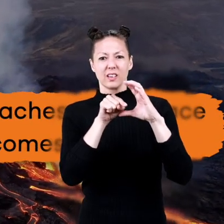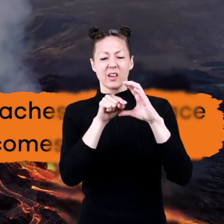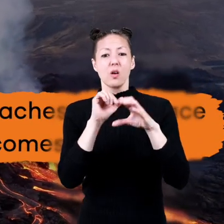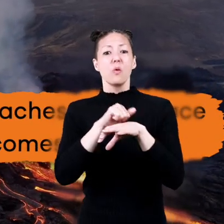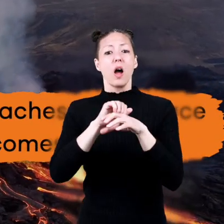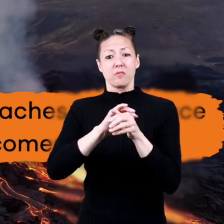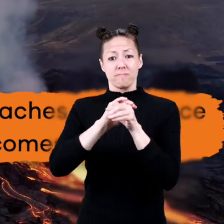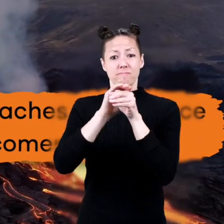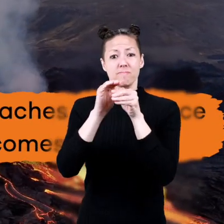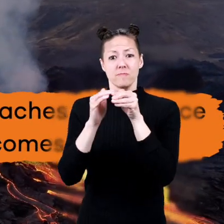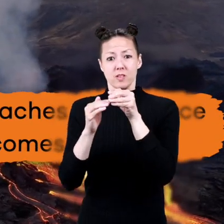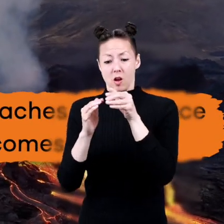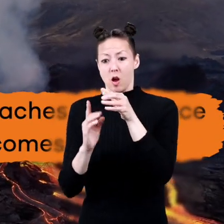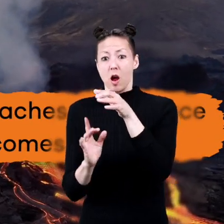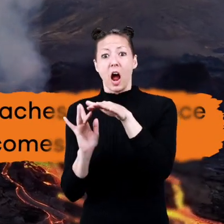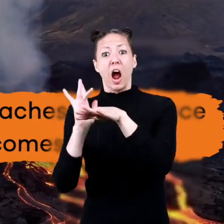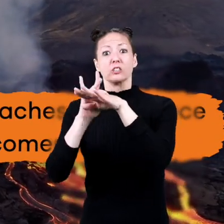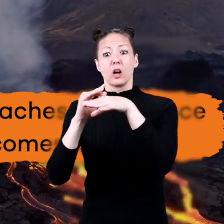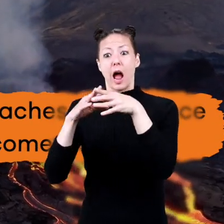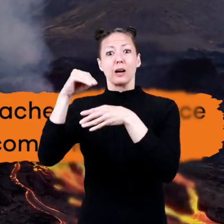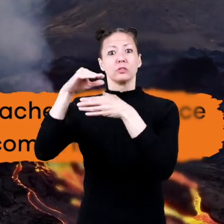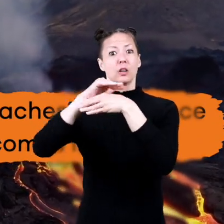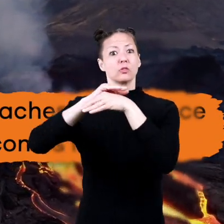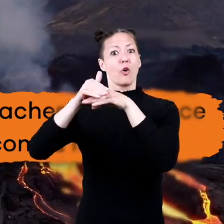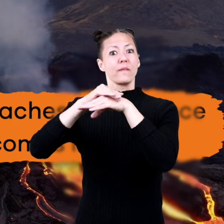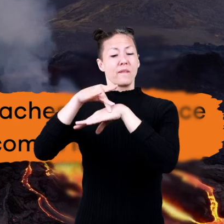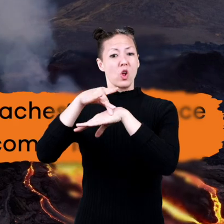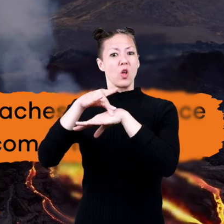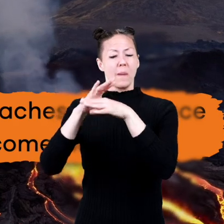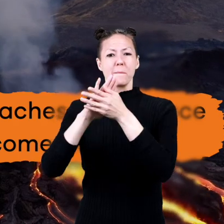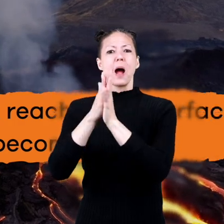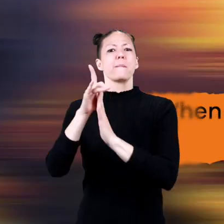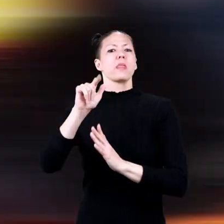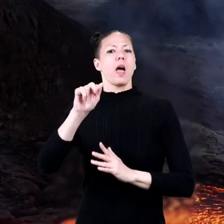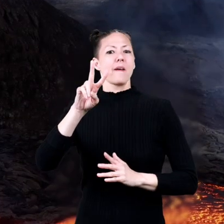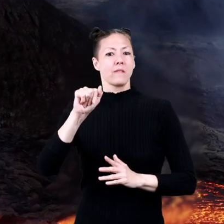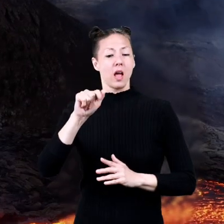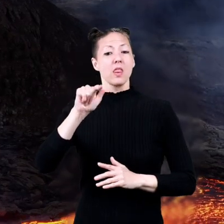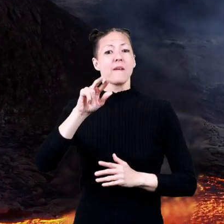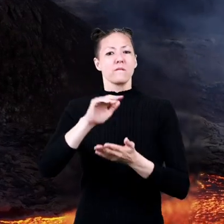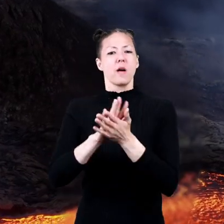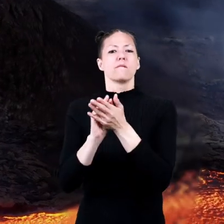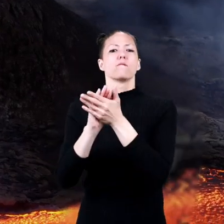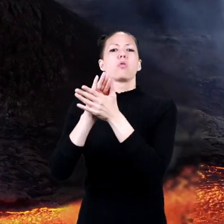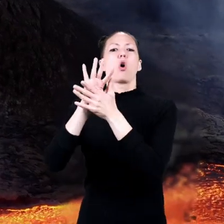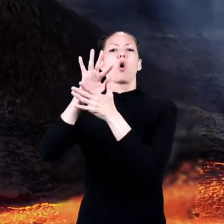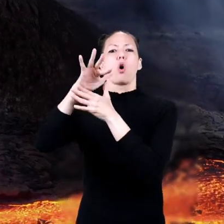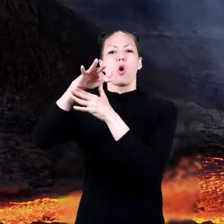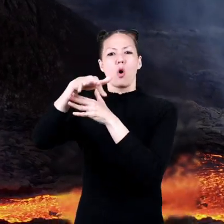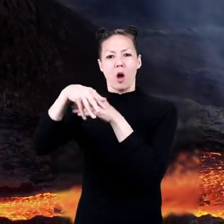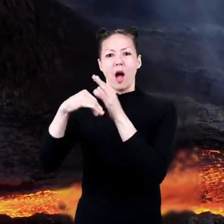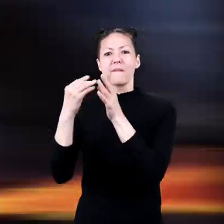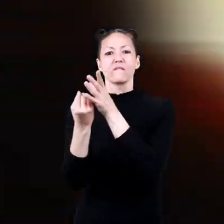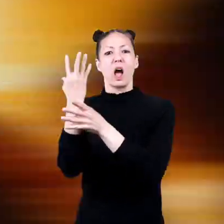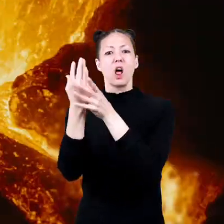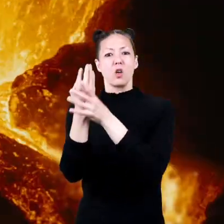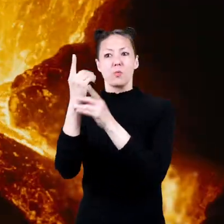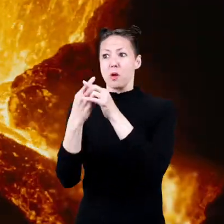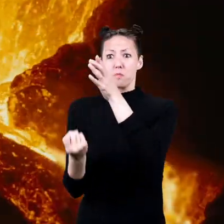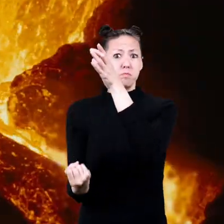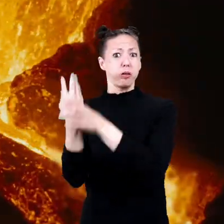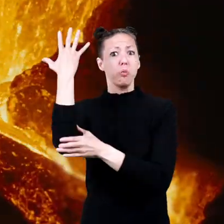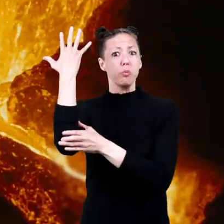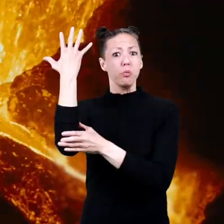rock reaches the surface of the earth it becomes lava lava is what flows out of a volcano